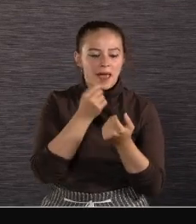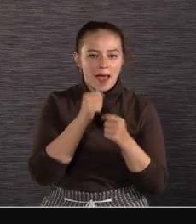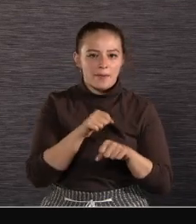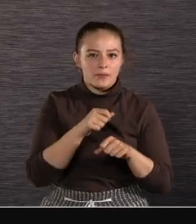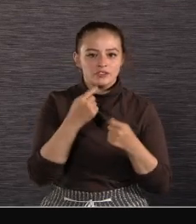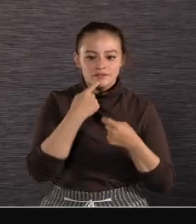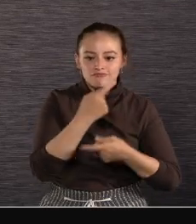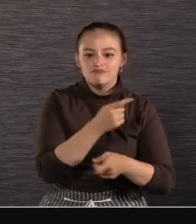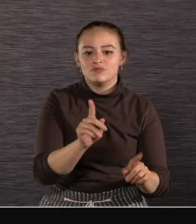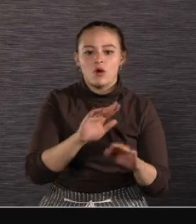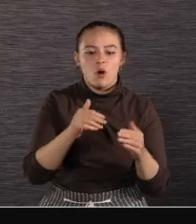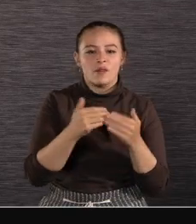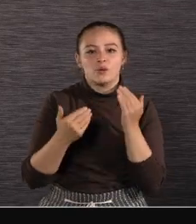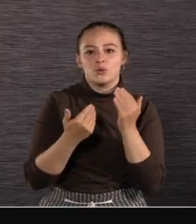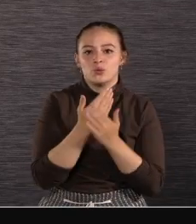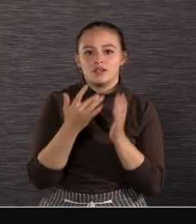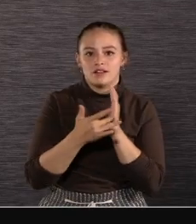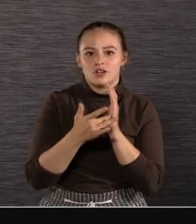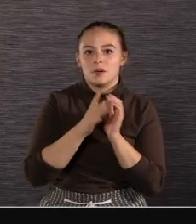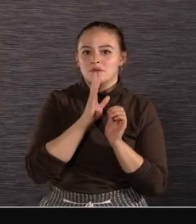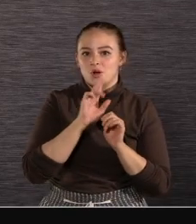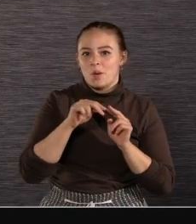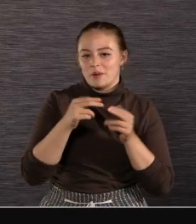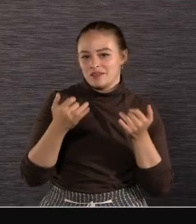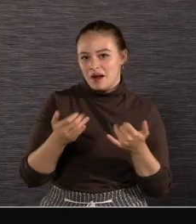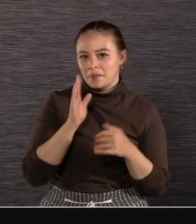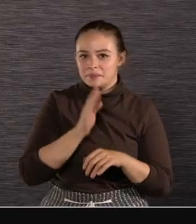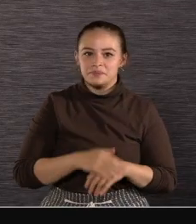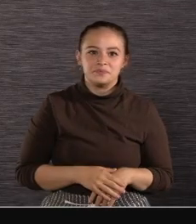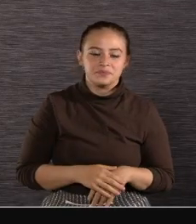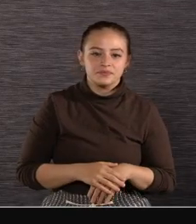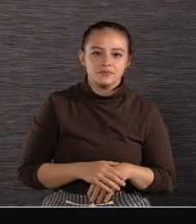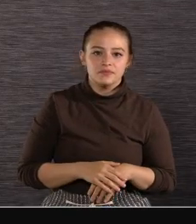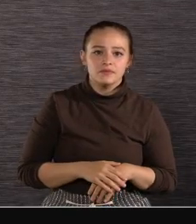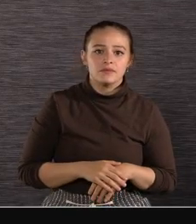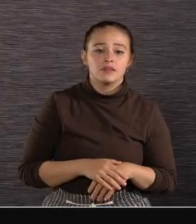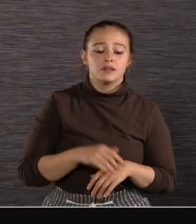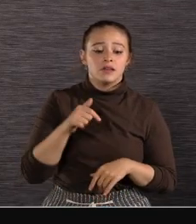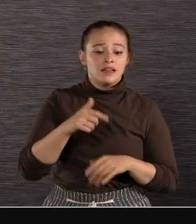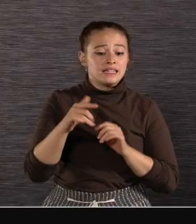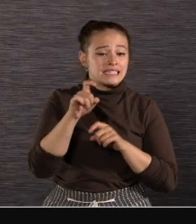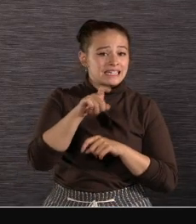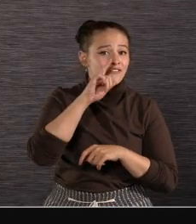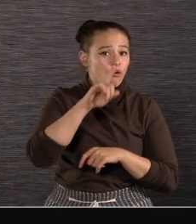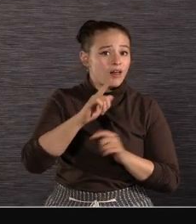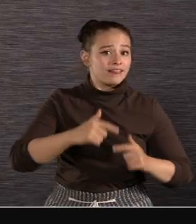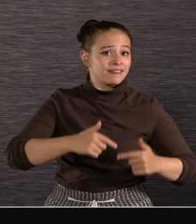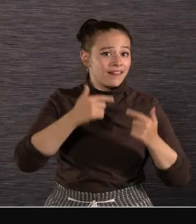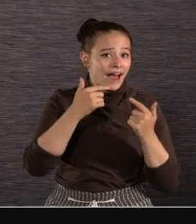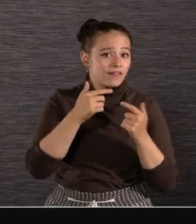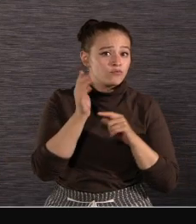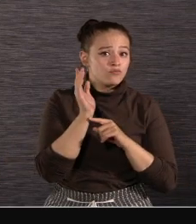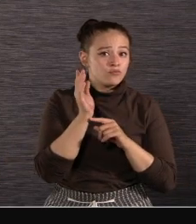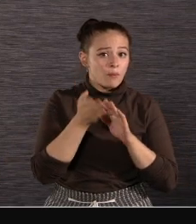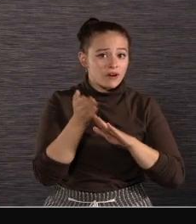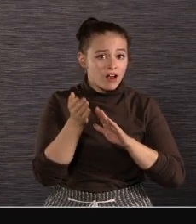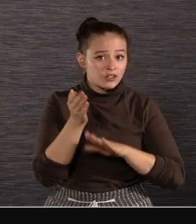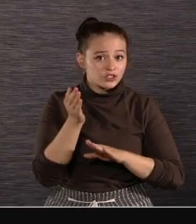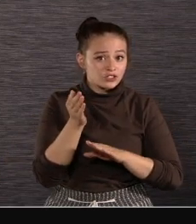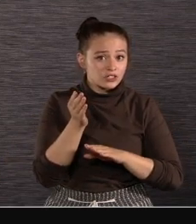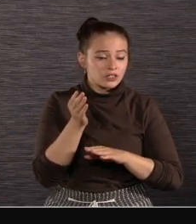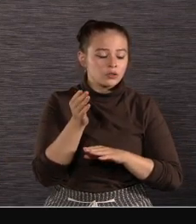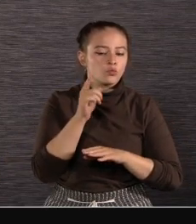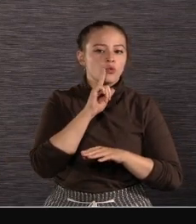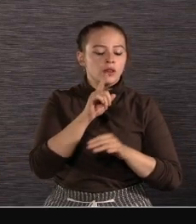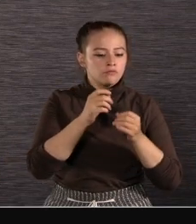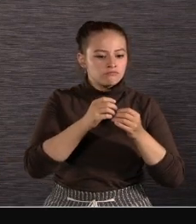I'll be talking about today Sony continues to respond to the needs of live productions We've expanded our creative potential of our live